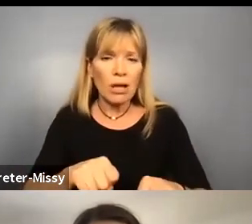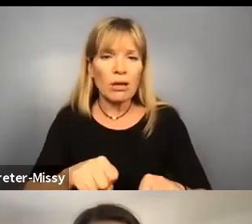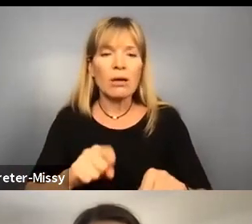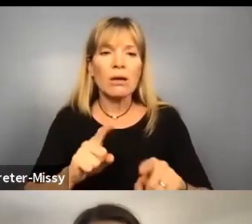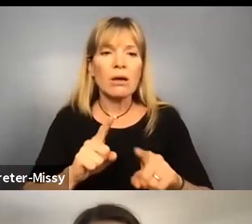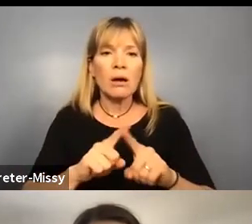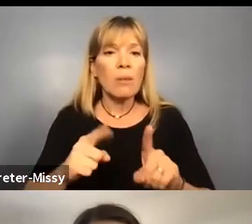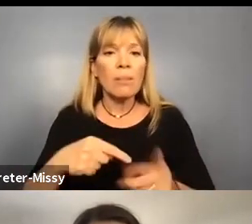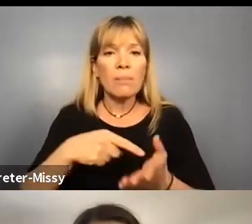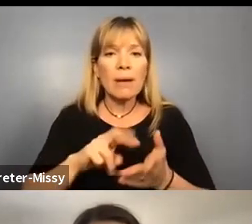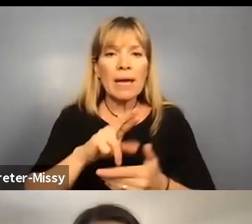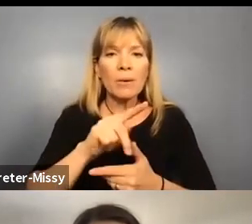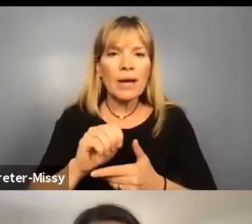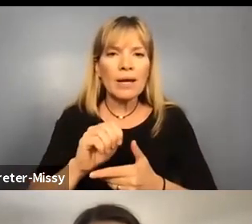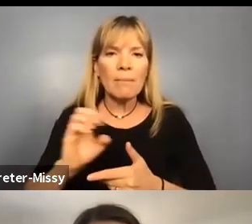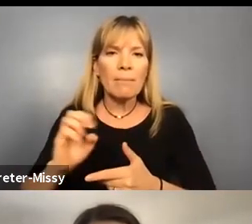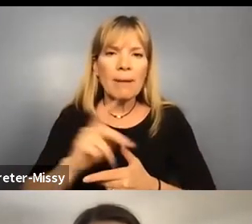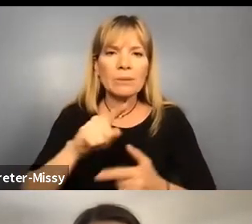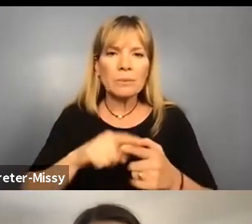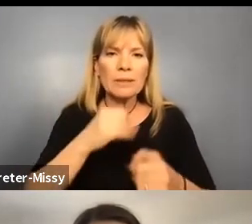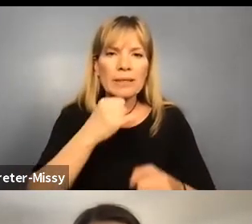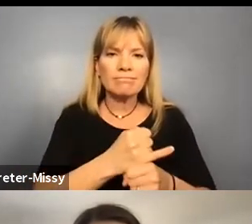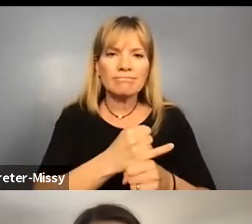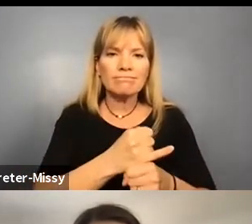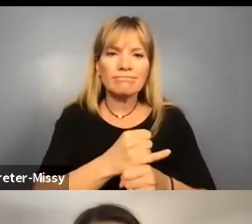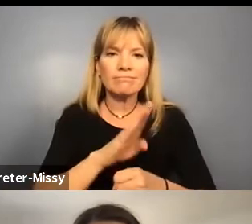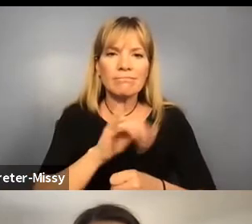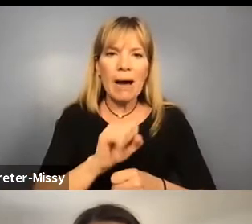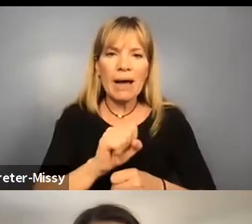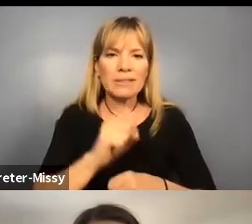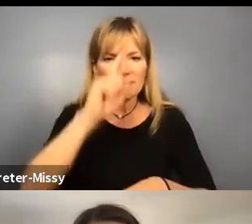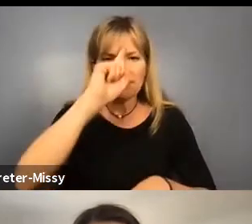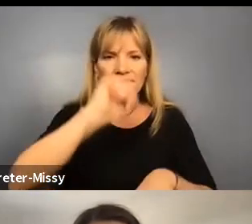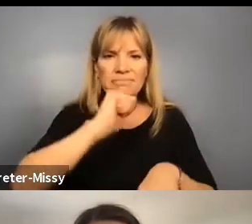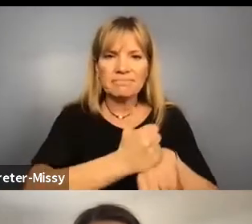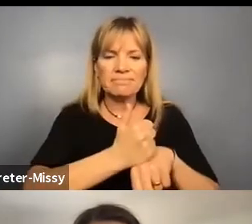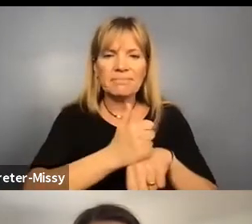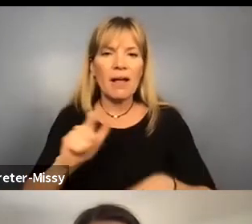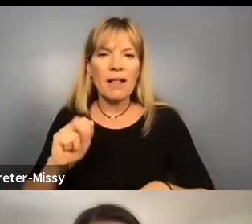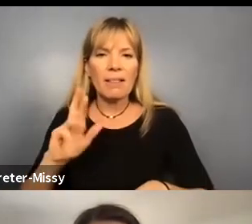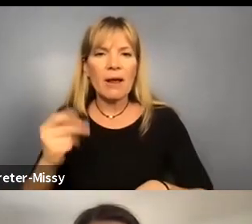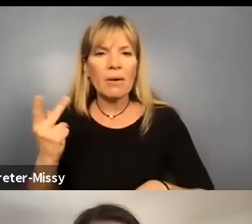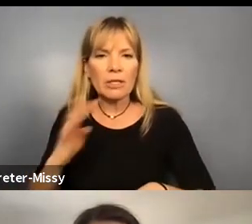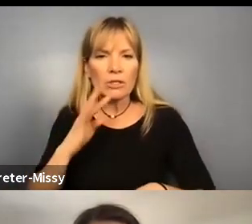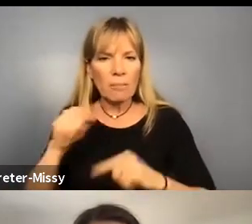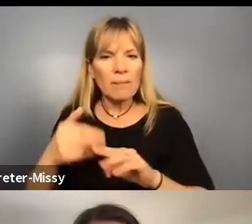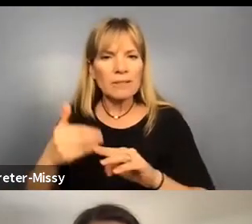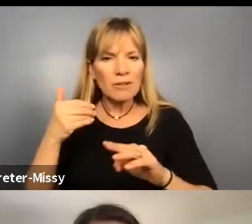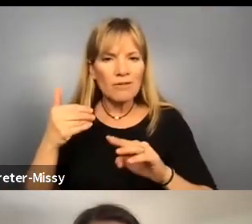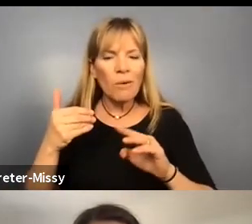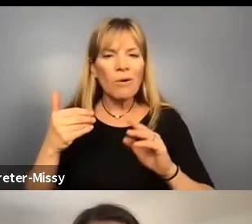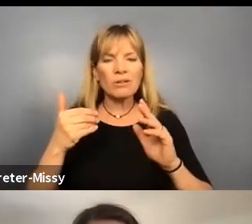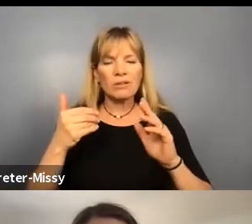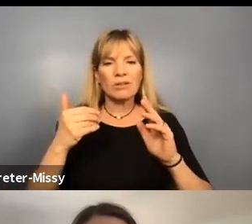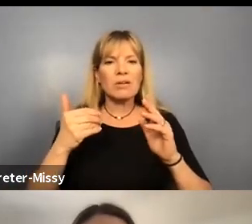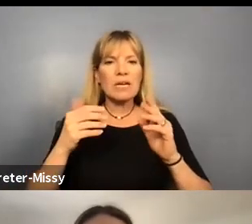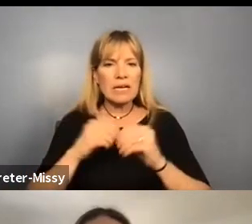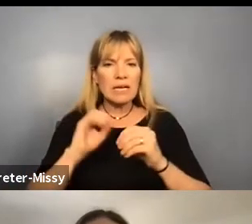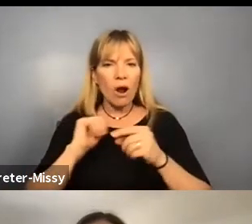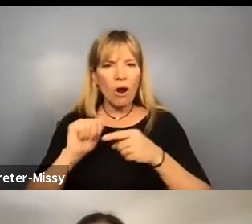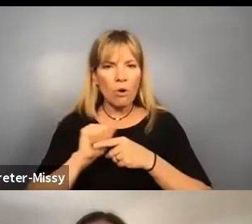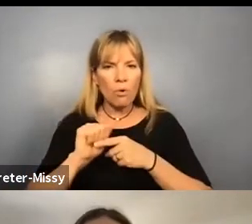goes back to the institutional bias that, um, Larry and I discussed earlier, uh, in the webinar,